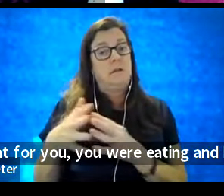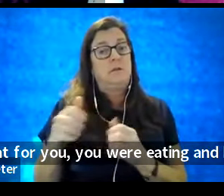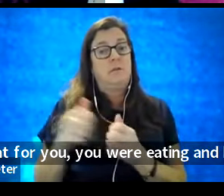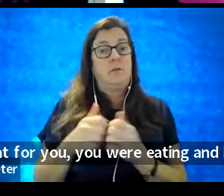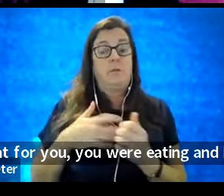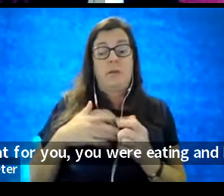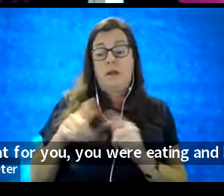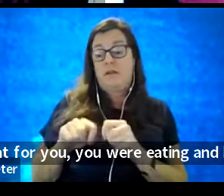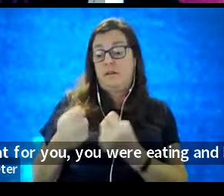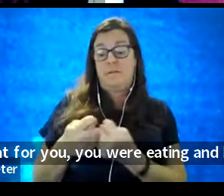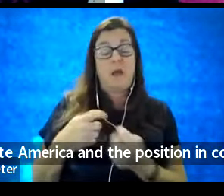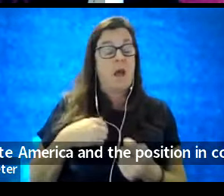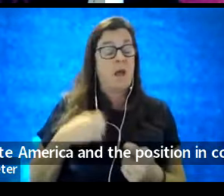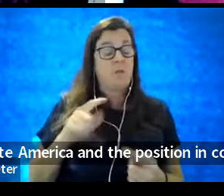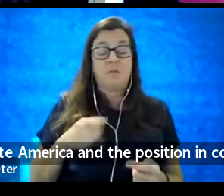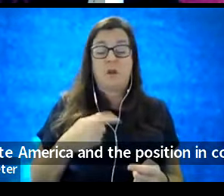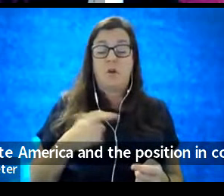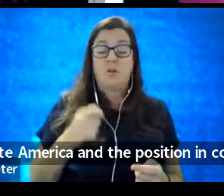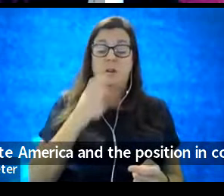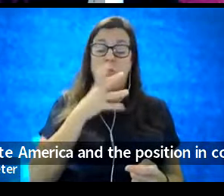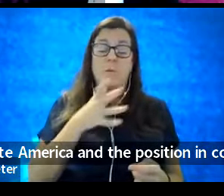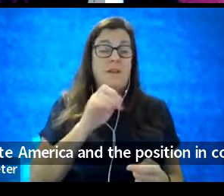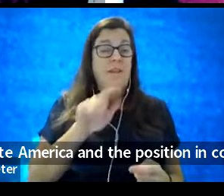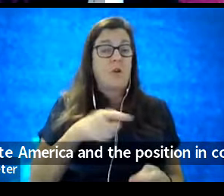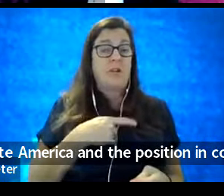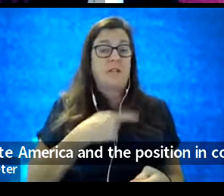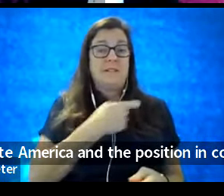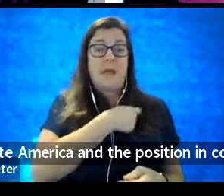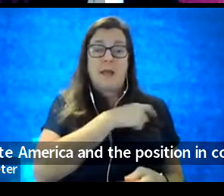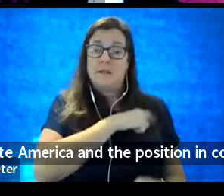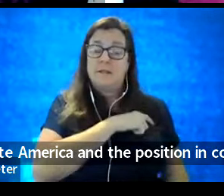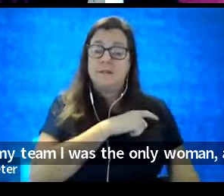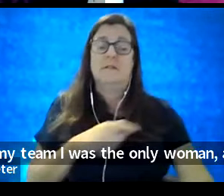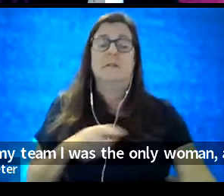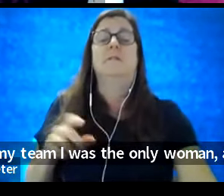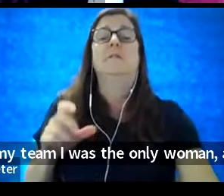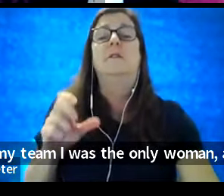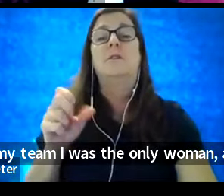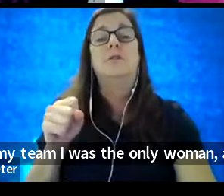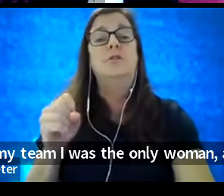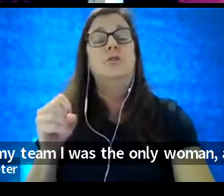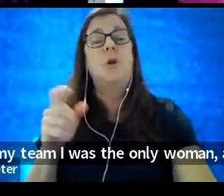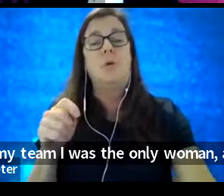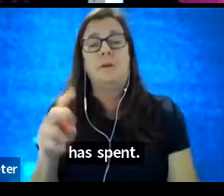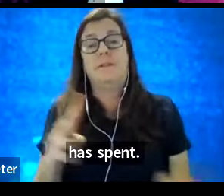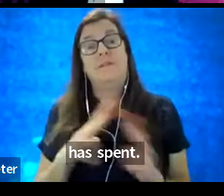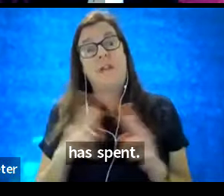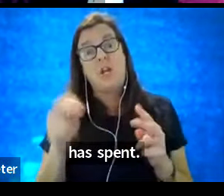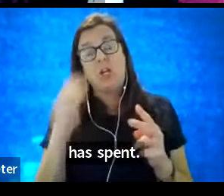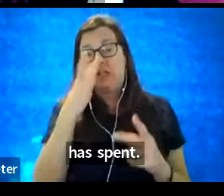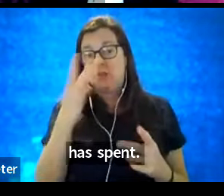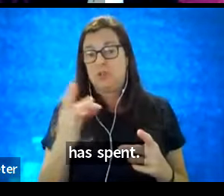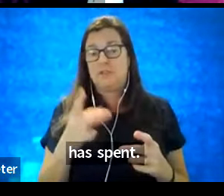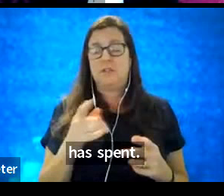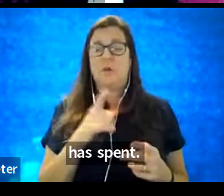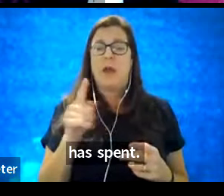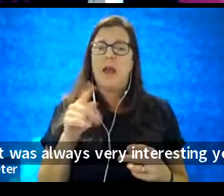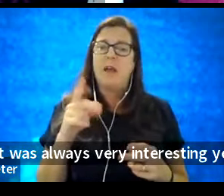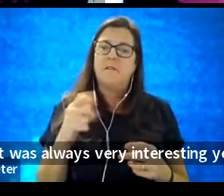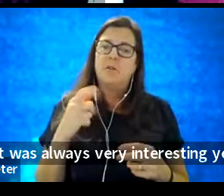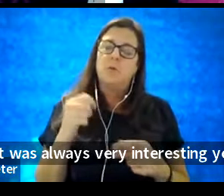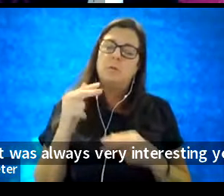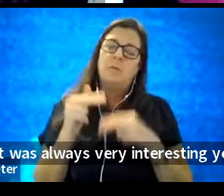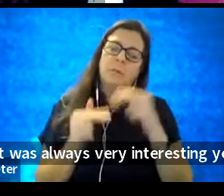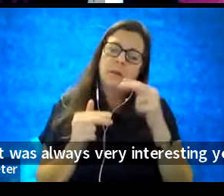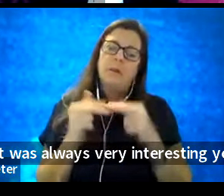my team, I was the only woman and the only Hispanic. Um, so it was always very interesting. You have to build